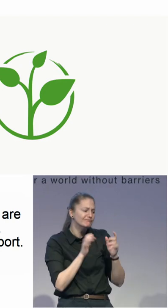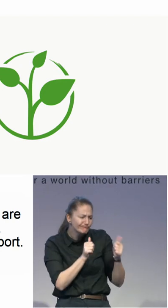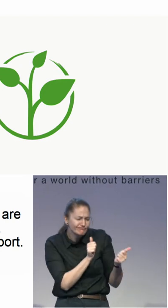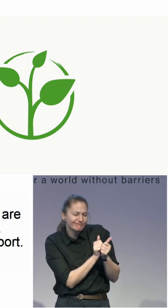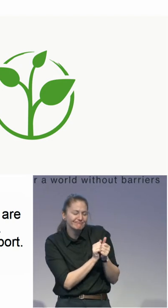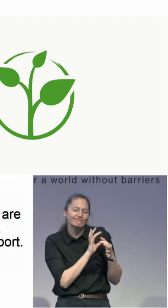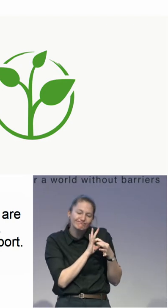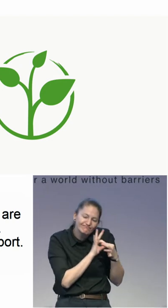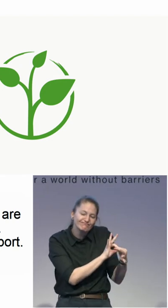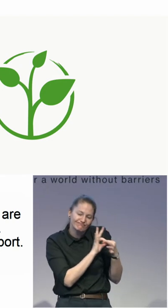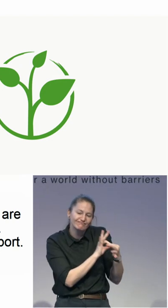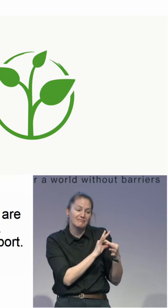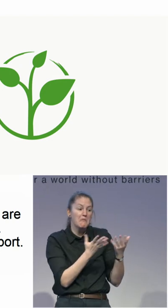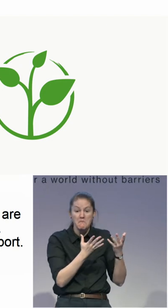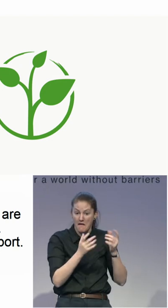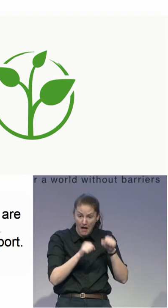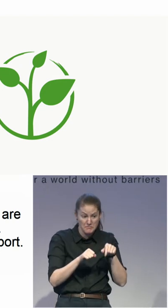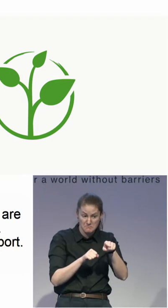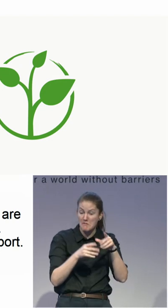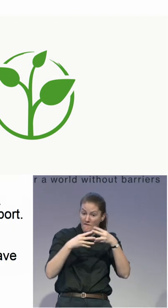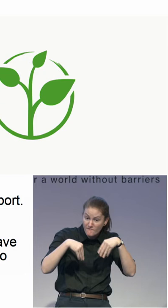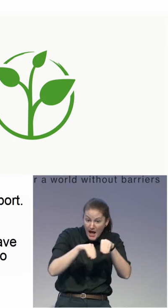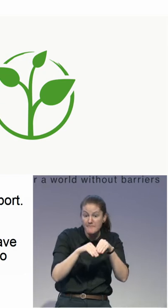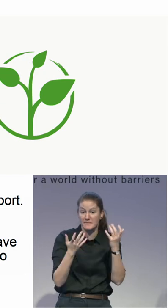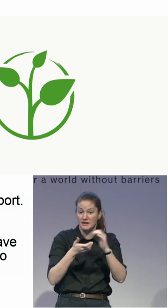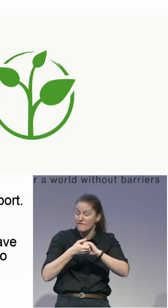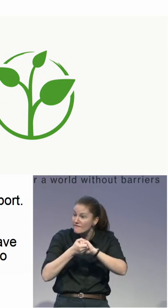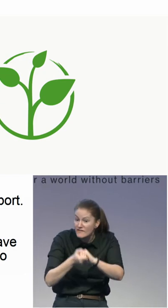people who have really meaningful relationships to that person.